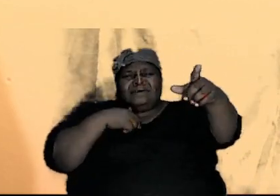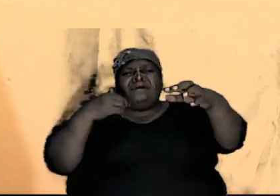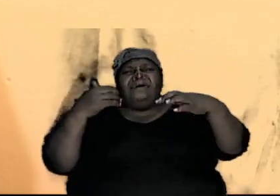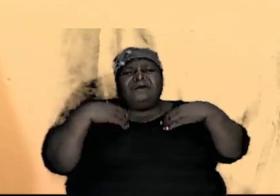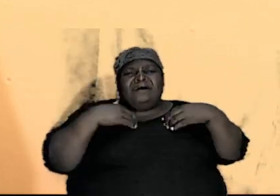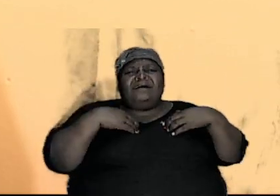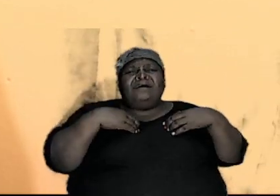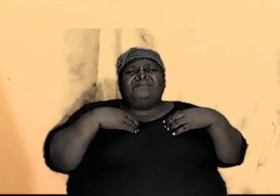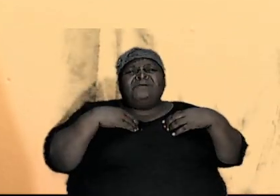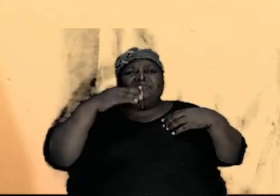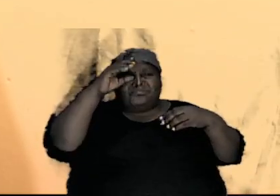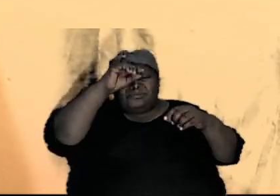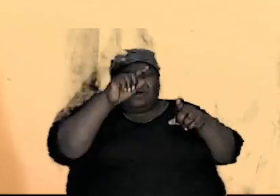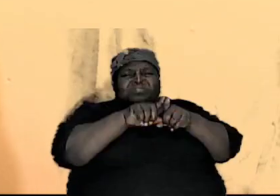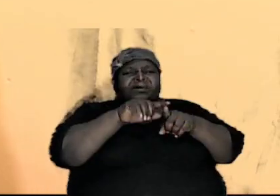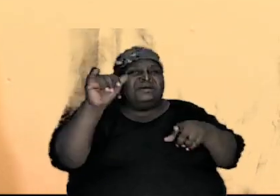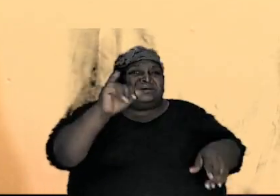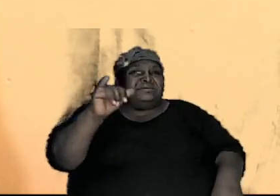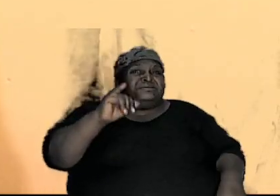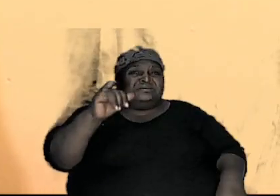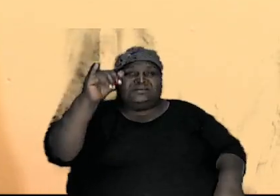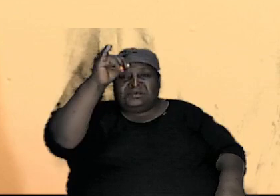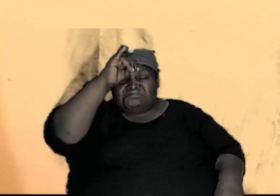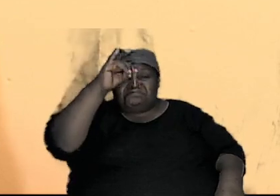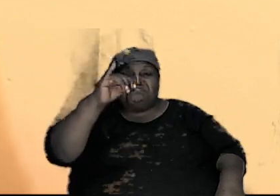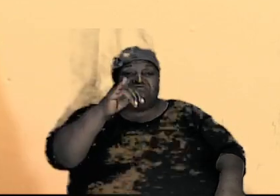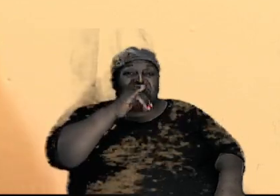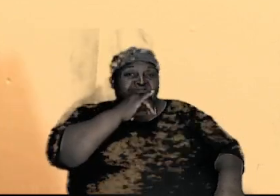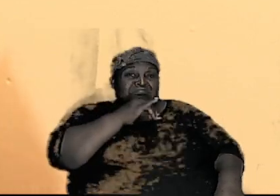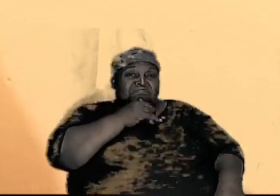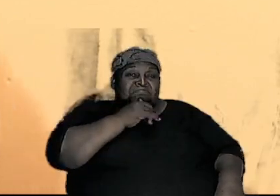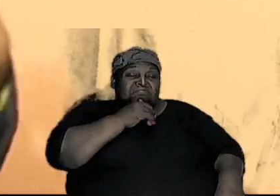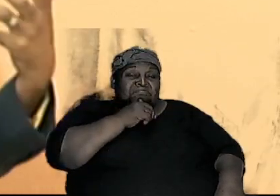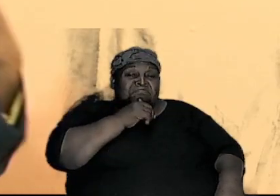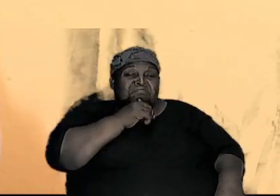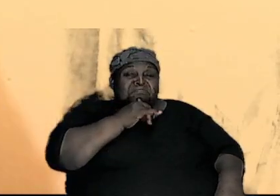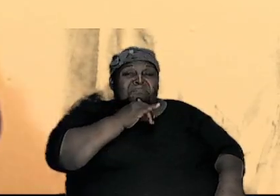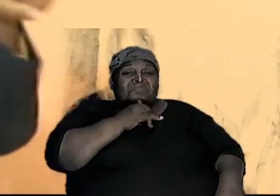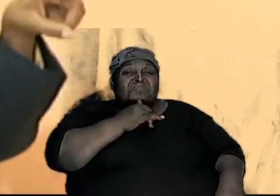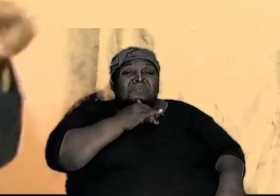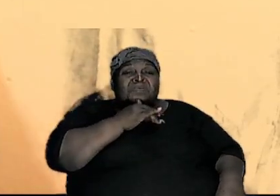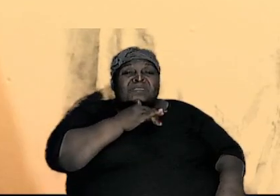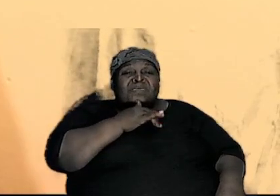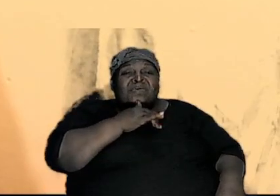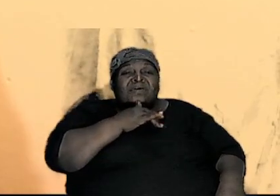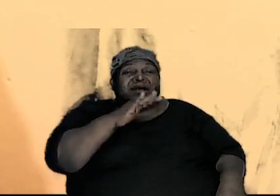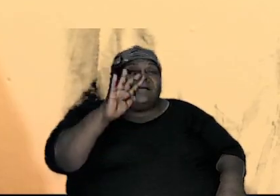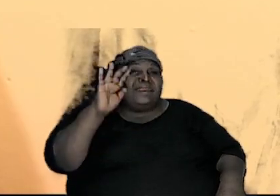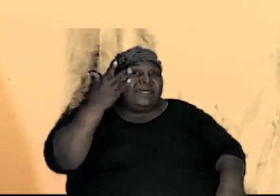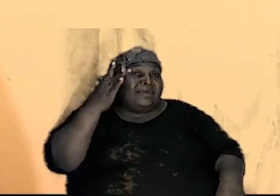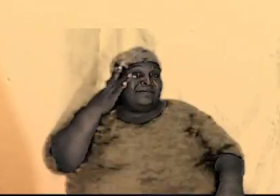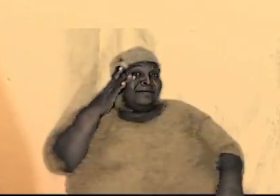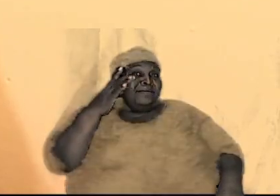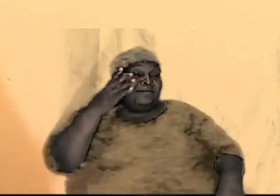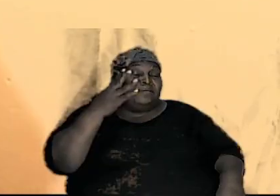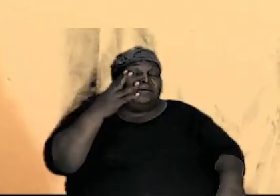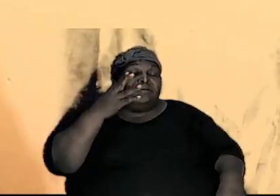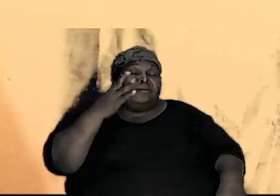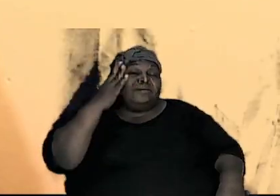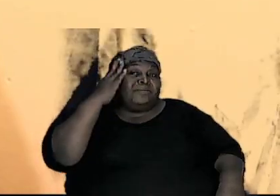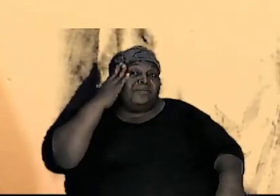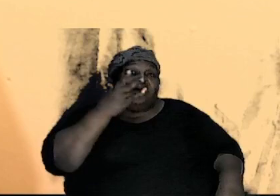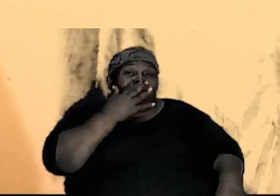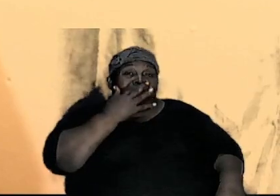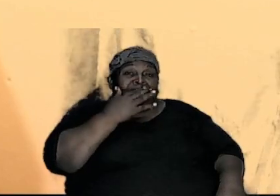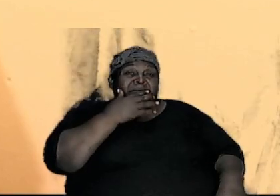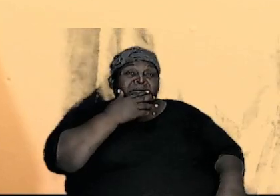from the same mom and I am a little lighter complexion in terms of on the scale but I have a brother who is